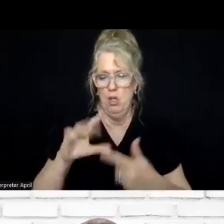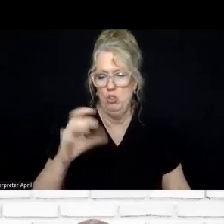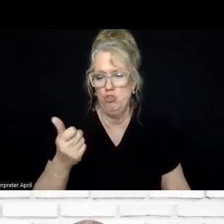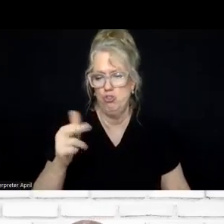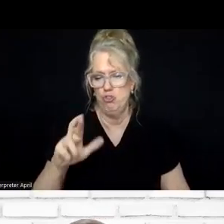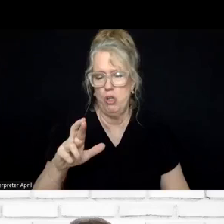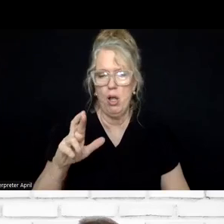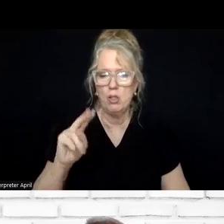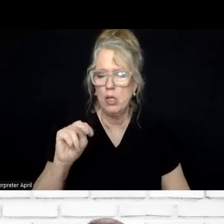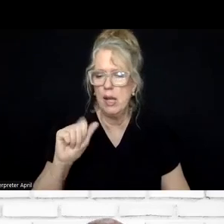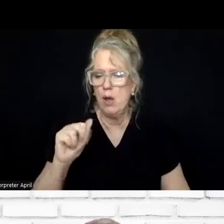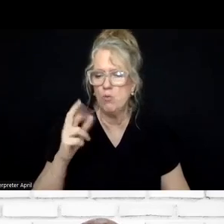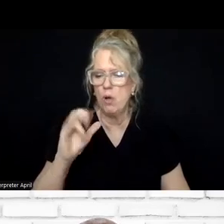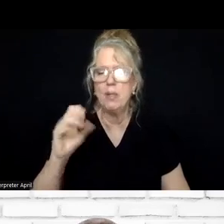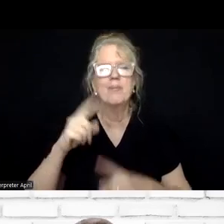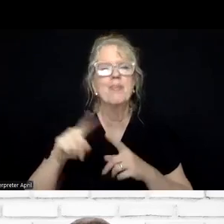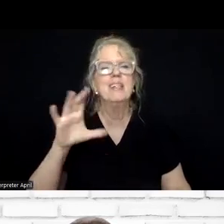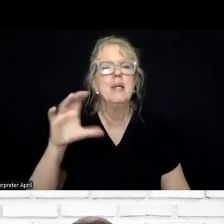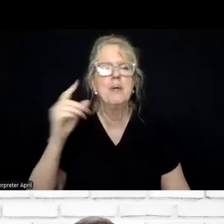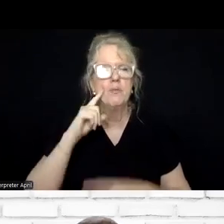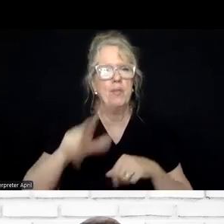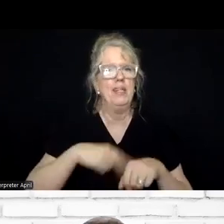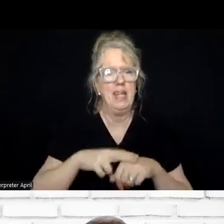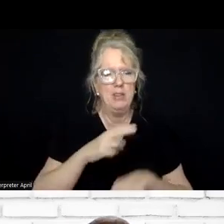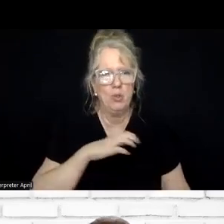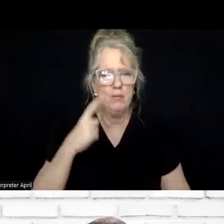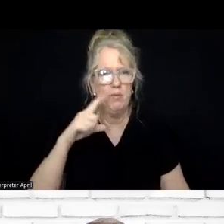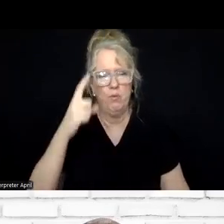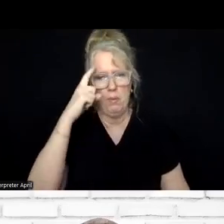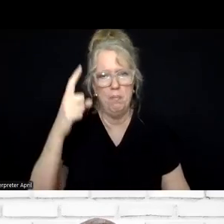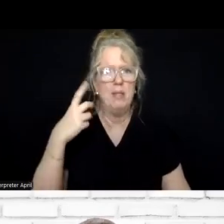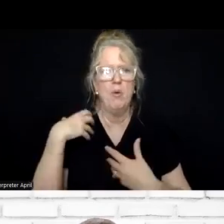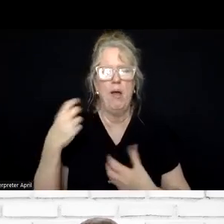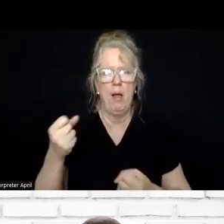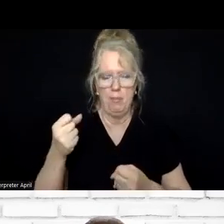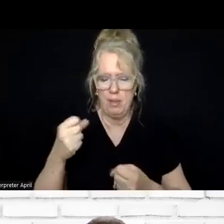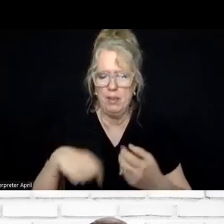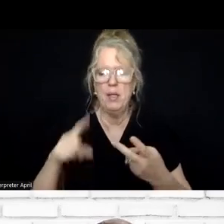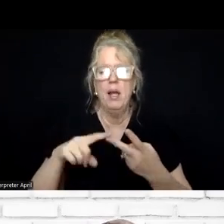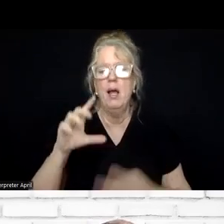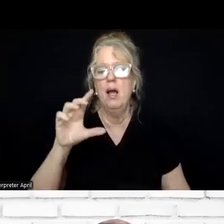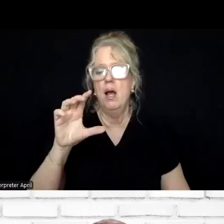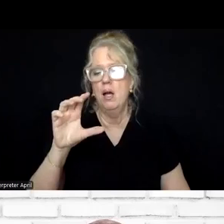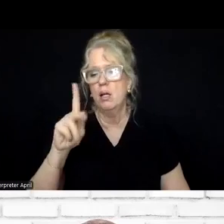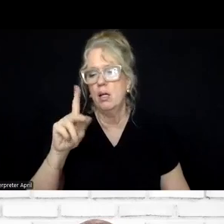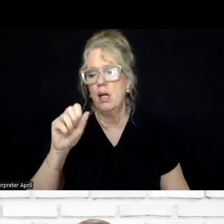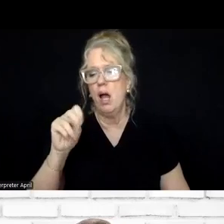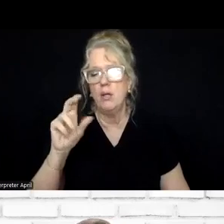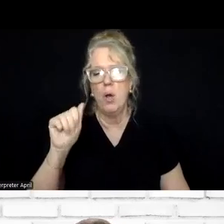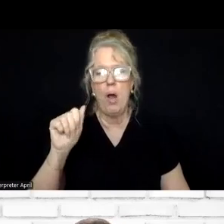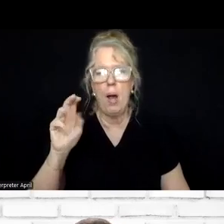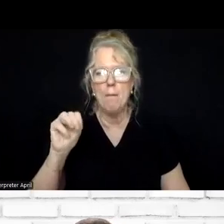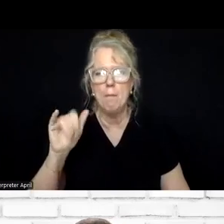who's, uh, the president and CEO of the National Council for Mental Health, uh, Mental Wellbeing. We also had Kana Onomoto, who's a